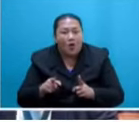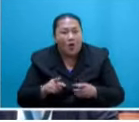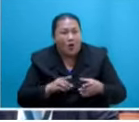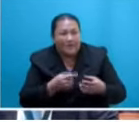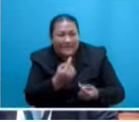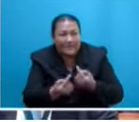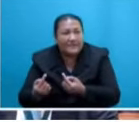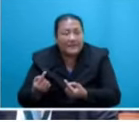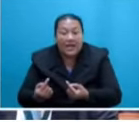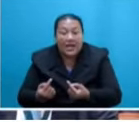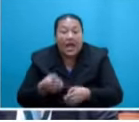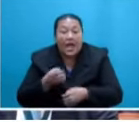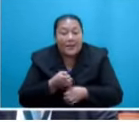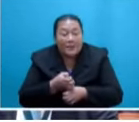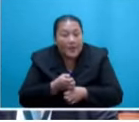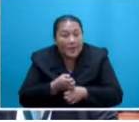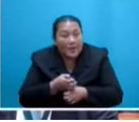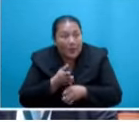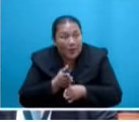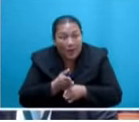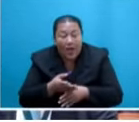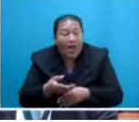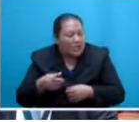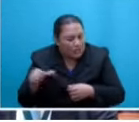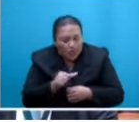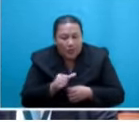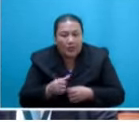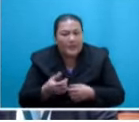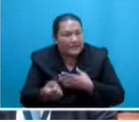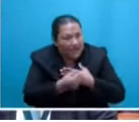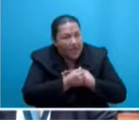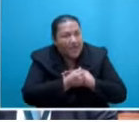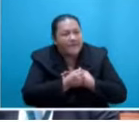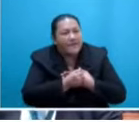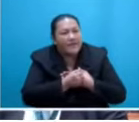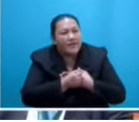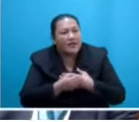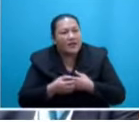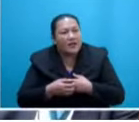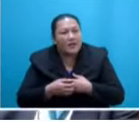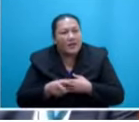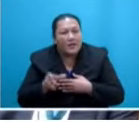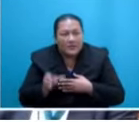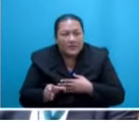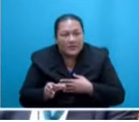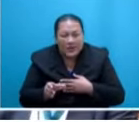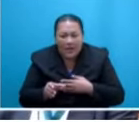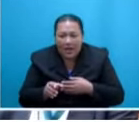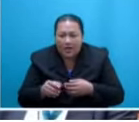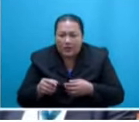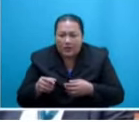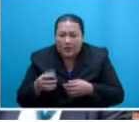and activities either by security forces, intelligence bureau, personal or undercover agents,